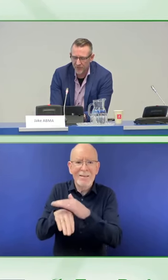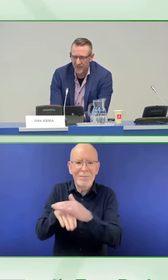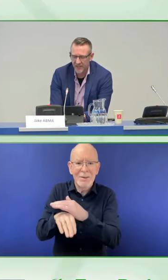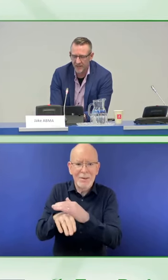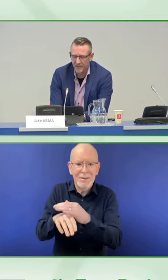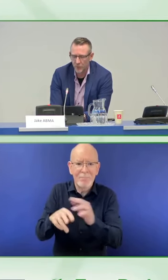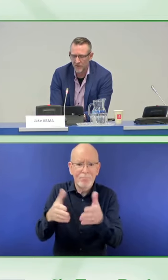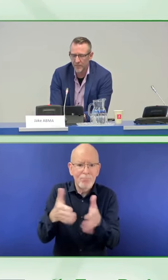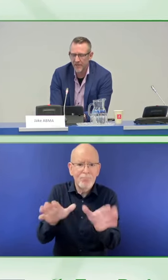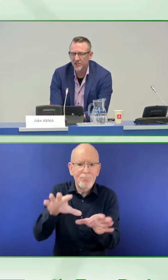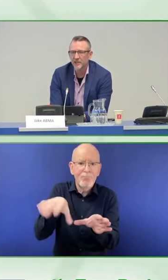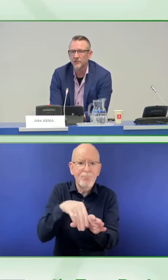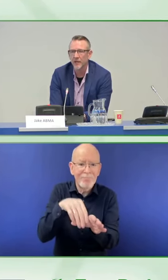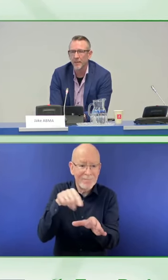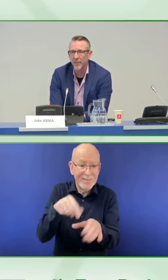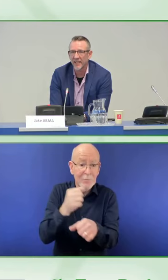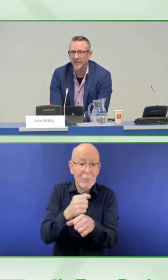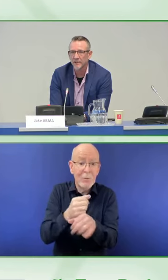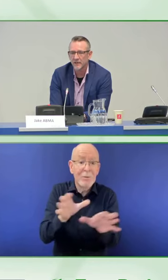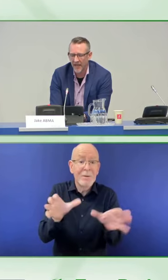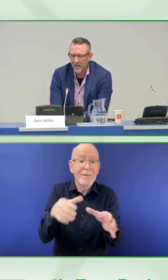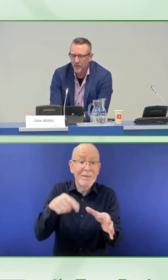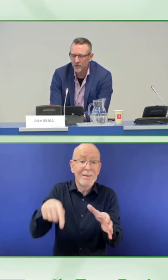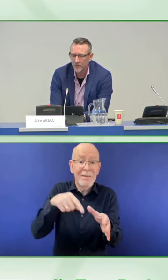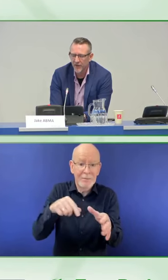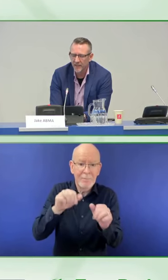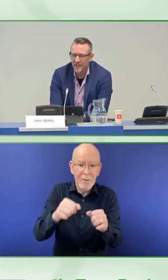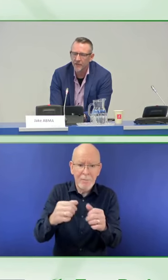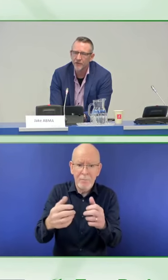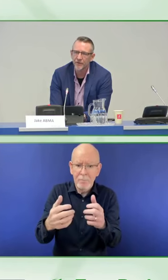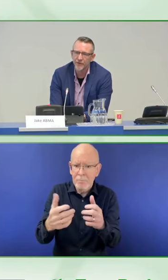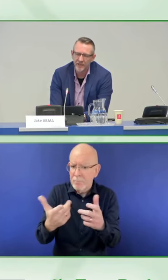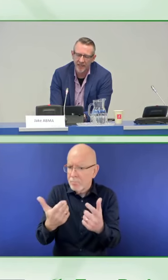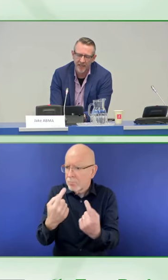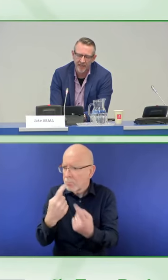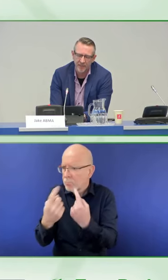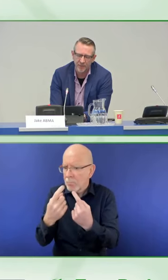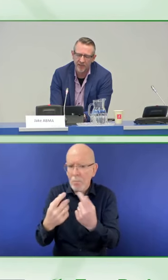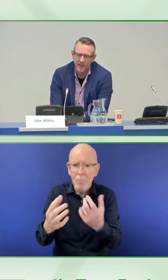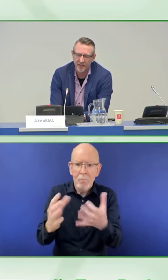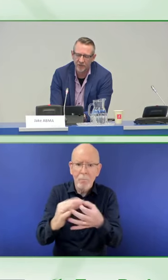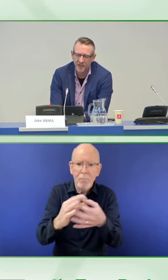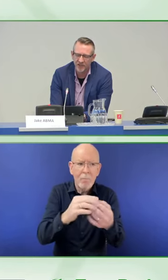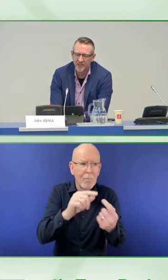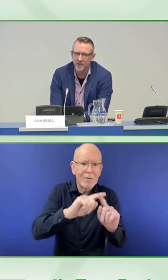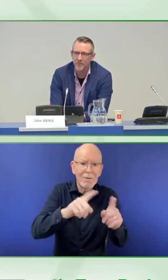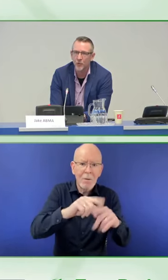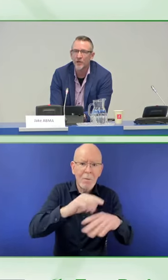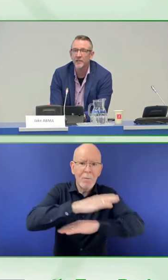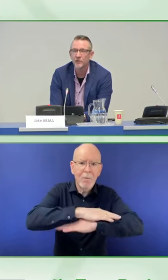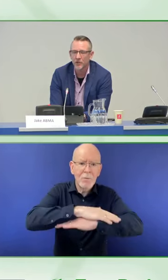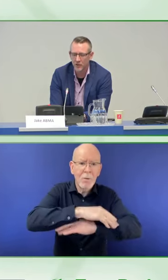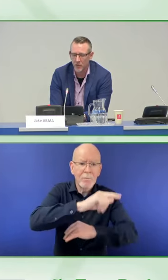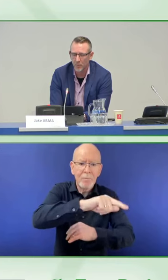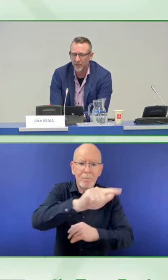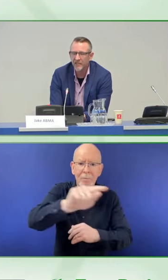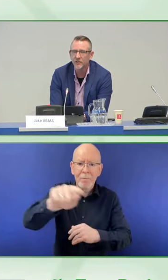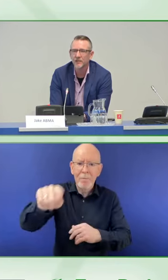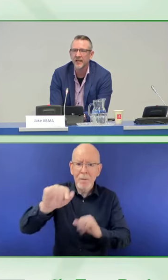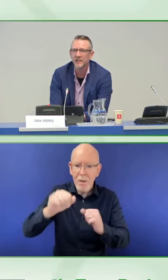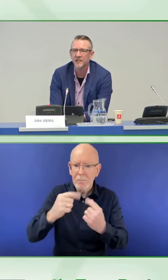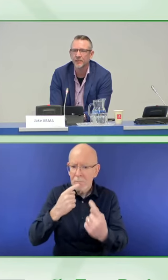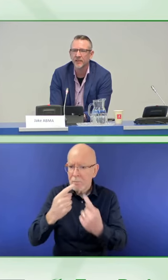banks are represented with the mission to embed and cultivate inclusivity and accessibility into our systems. We do not